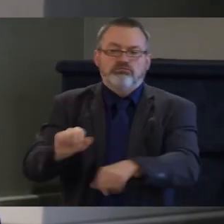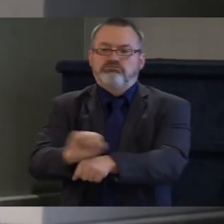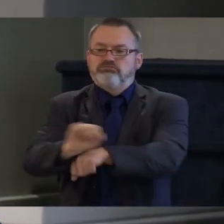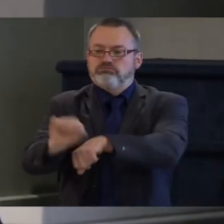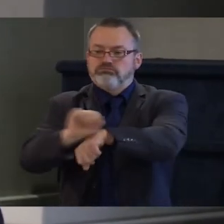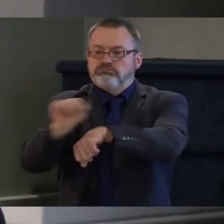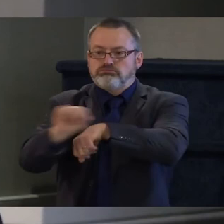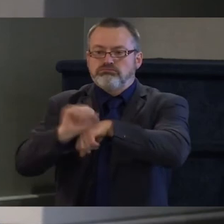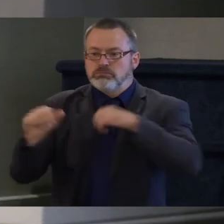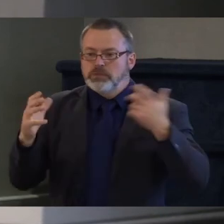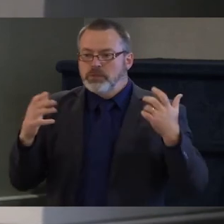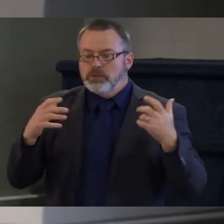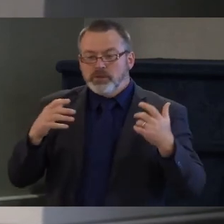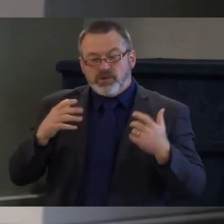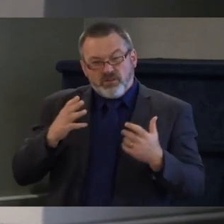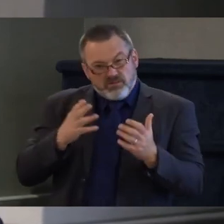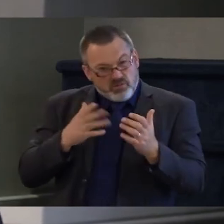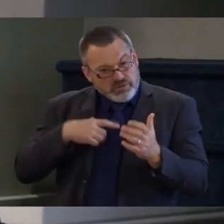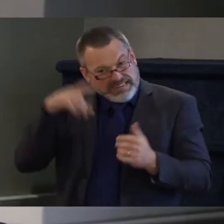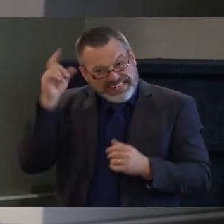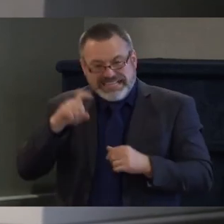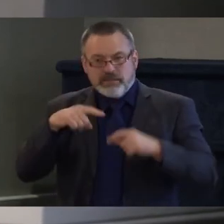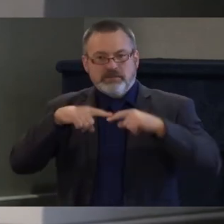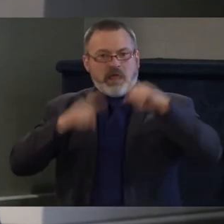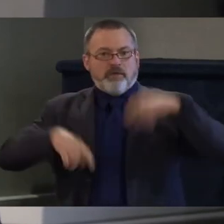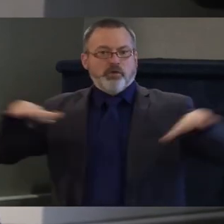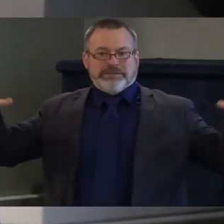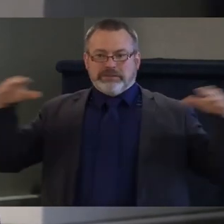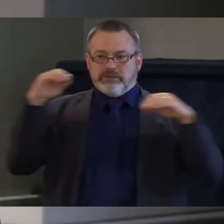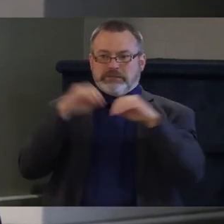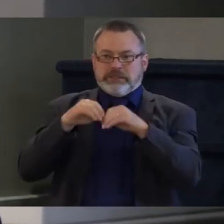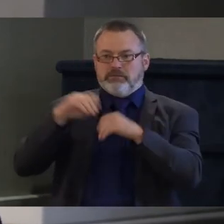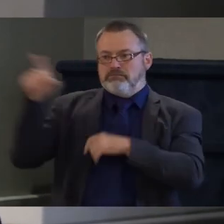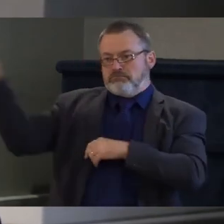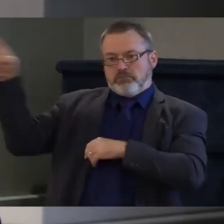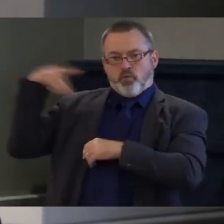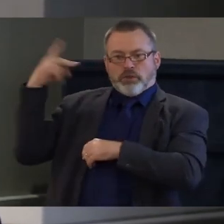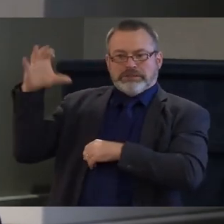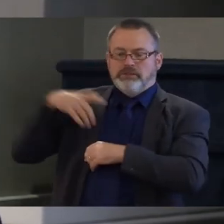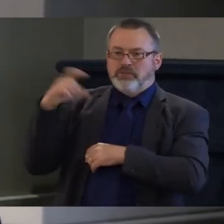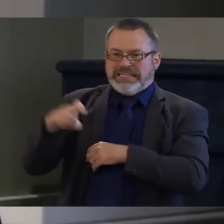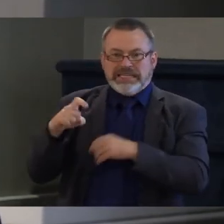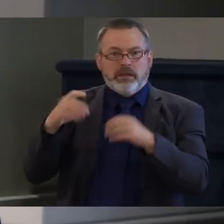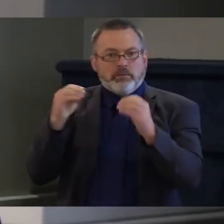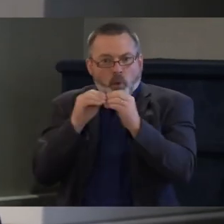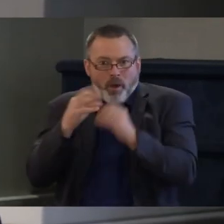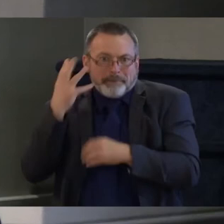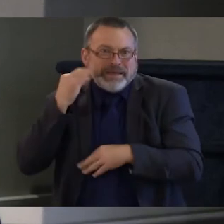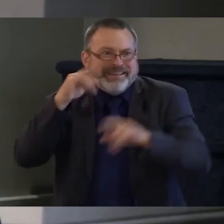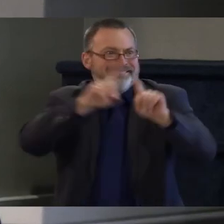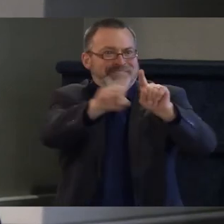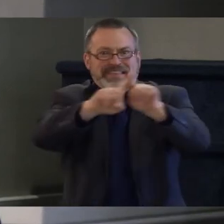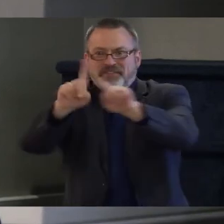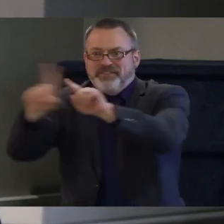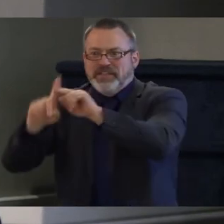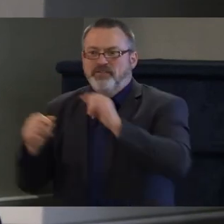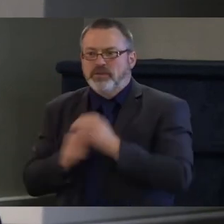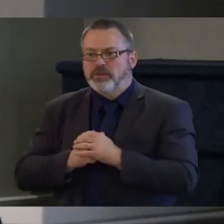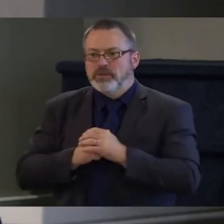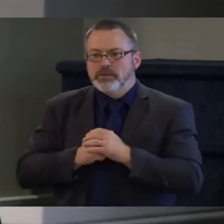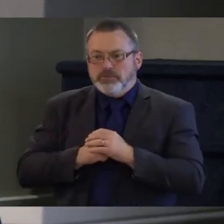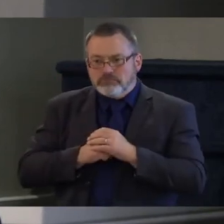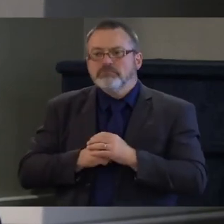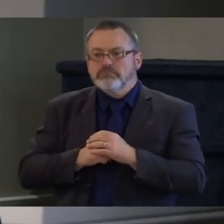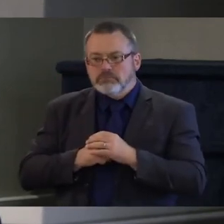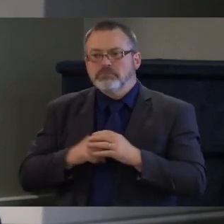my career fighting for human rights it's why i went to law school we need leaders right now who are going to champion reforms to the ada who are going